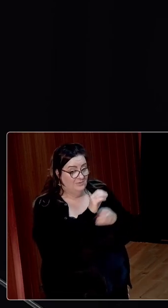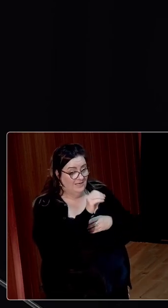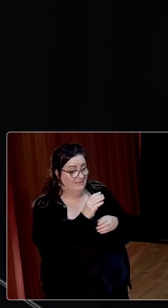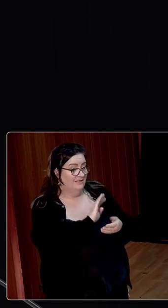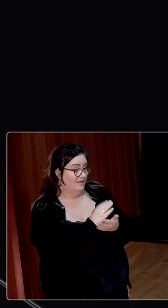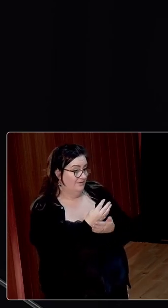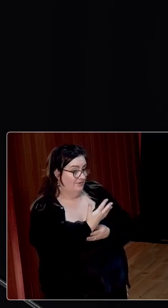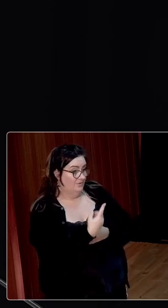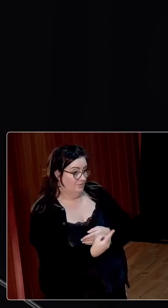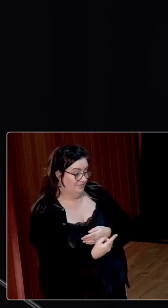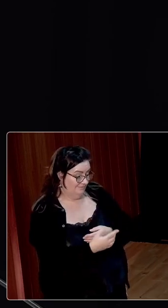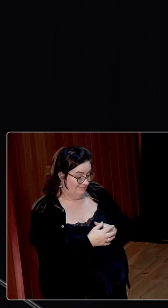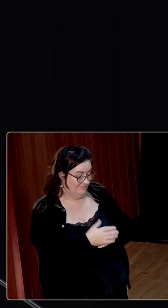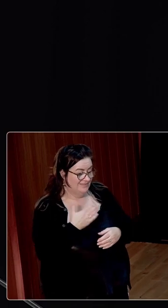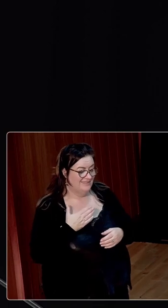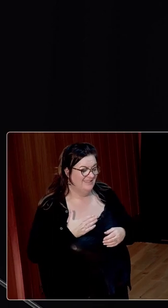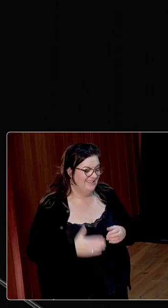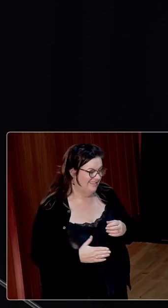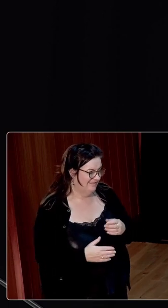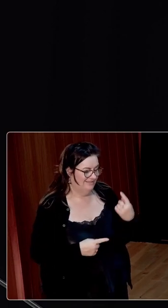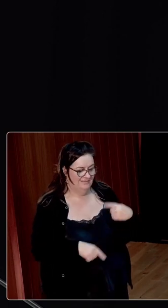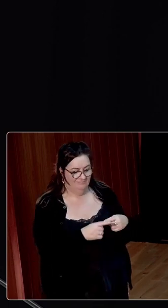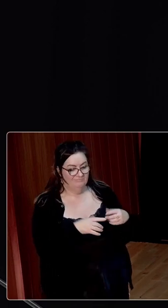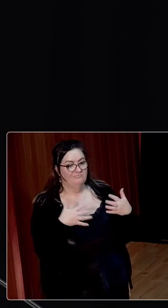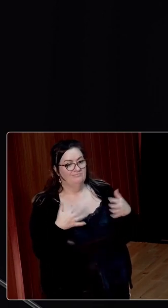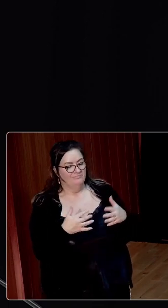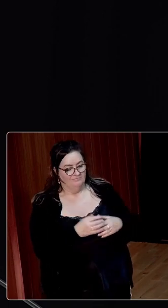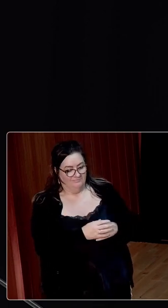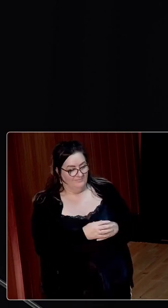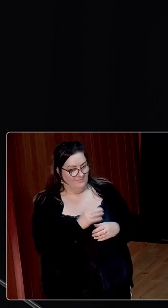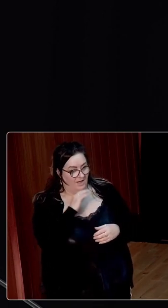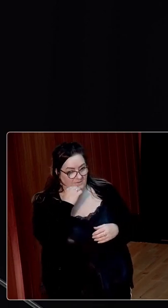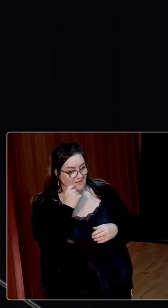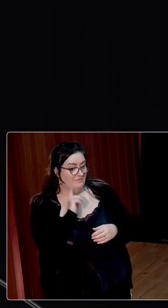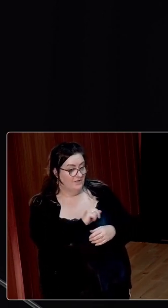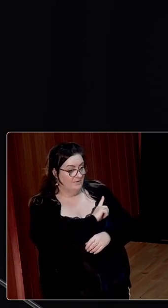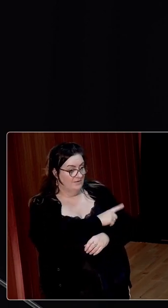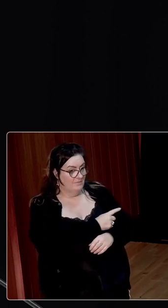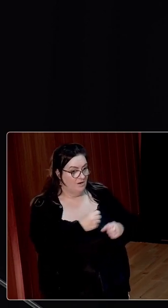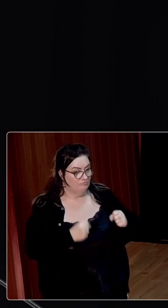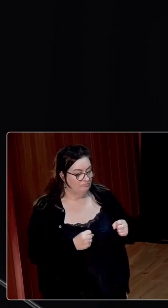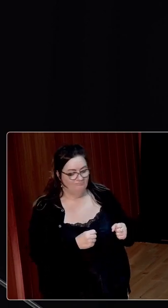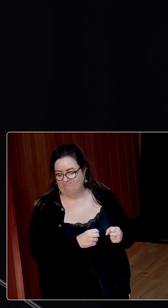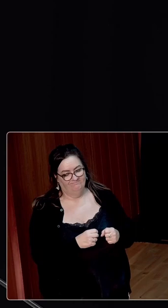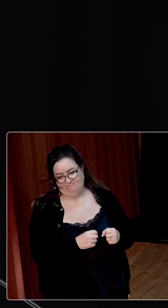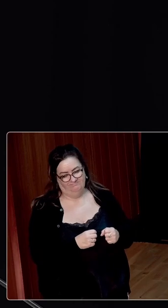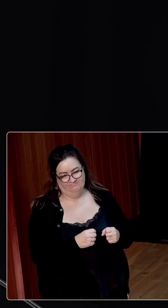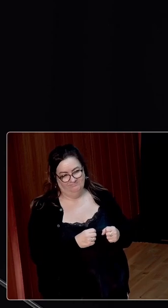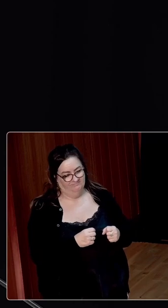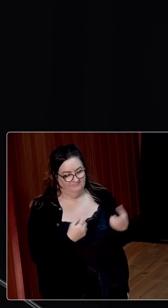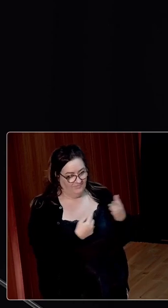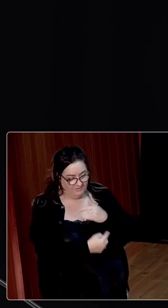1951. Almost invariably, this was not by way of female empowerment or the ascension of economic